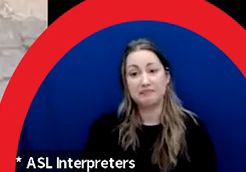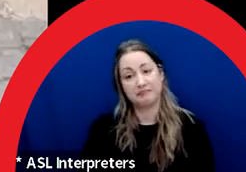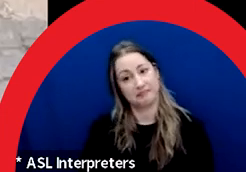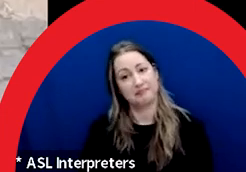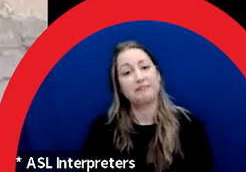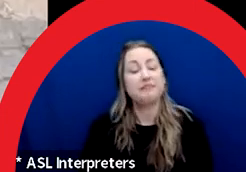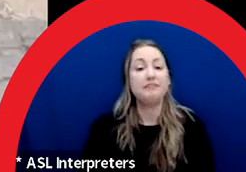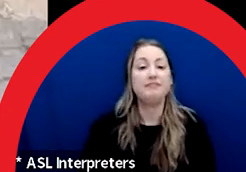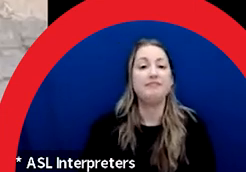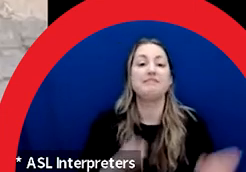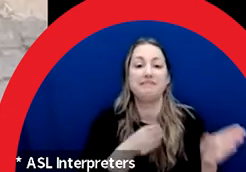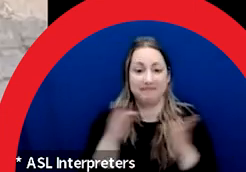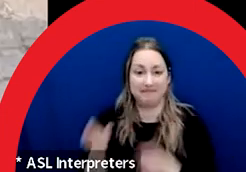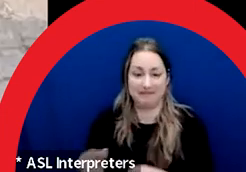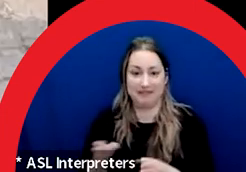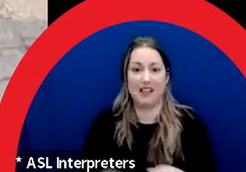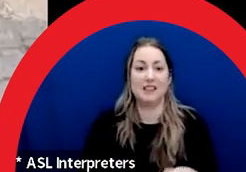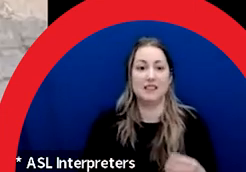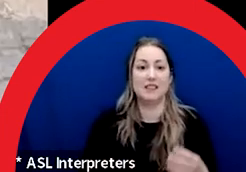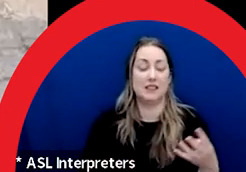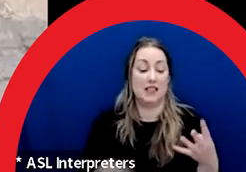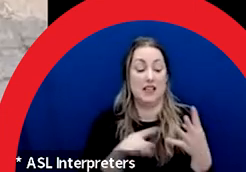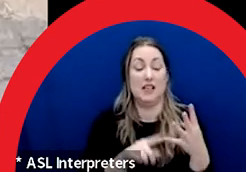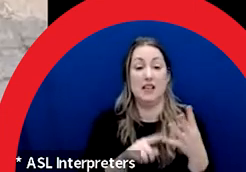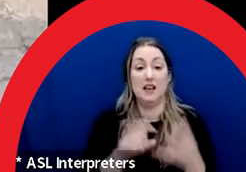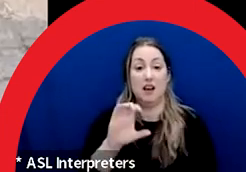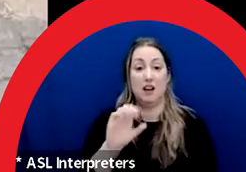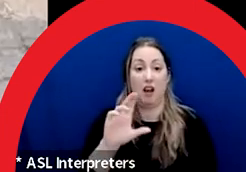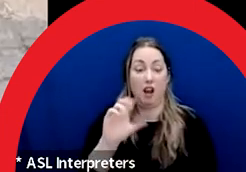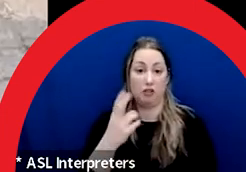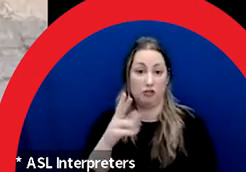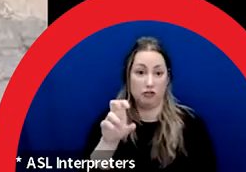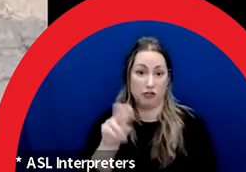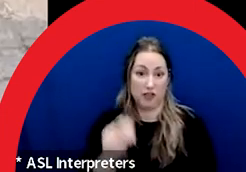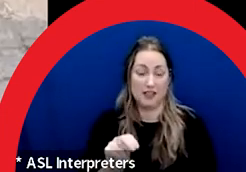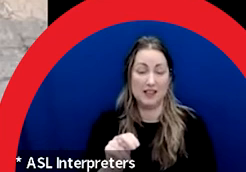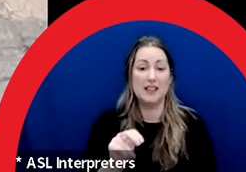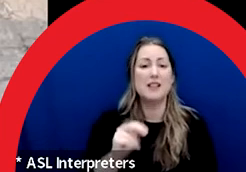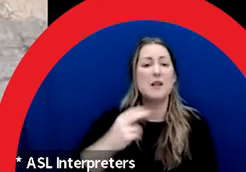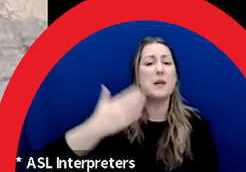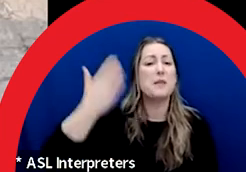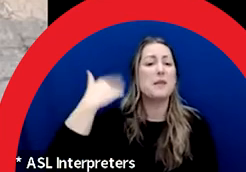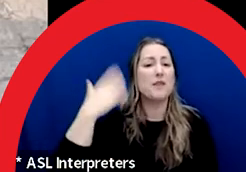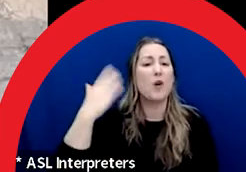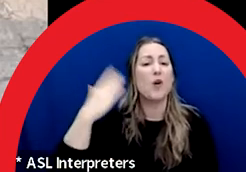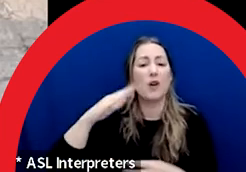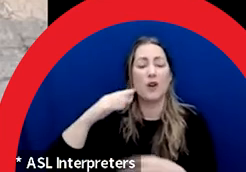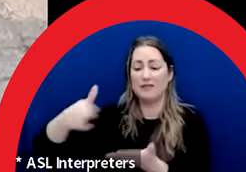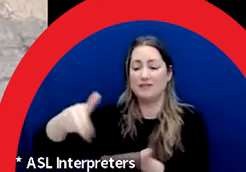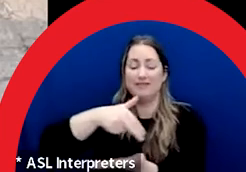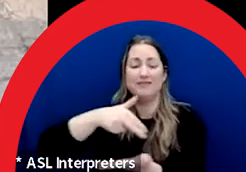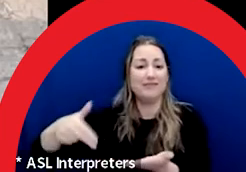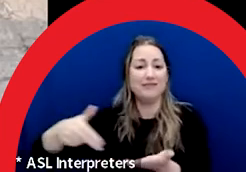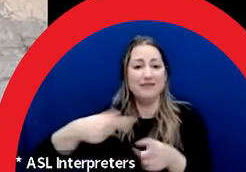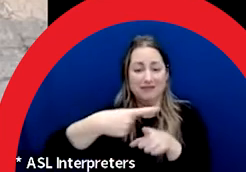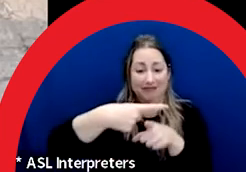On the next slide, these images from Cochrane show a single color road mural of the town logo in an intersection in